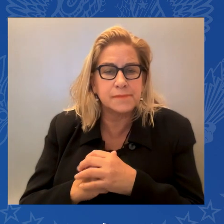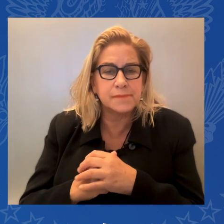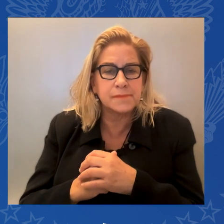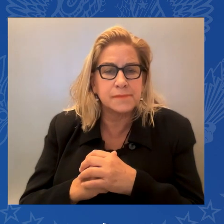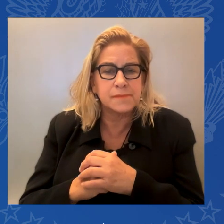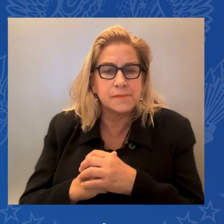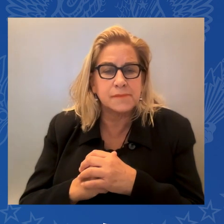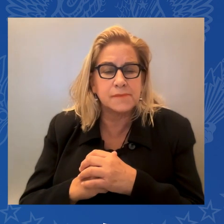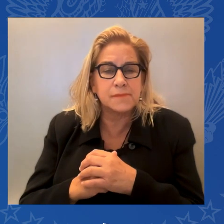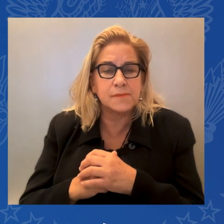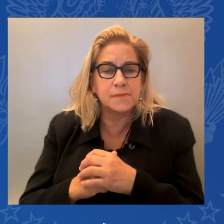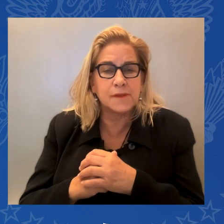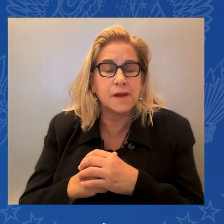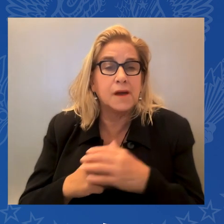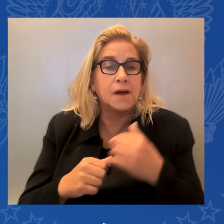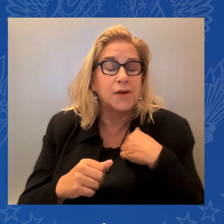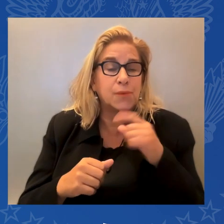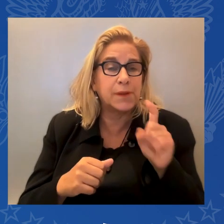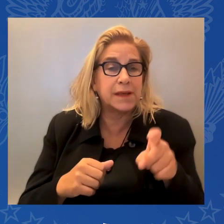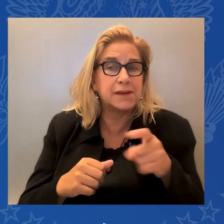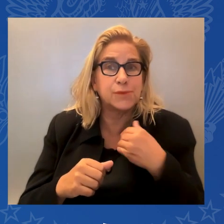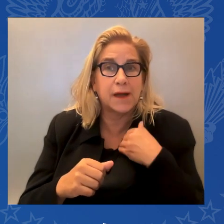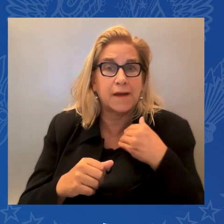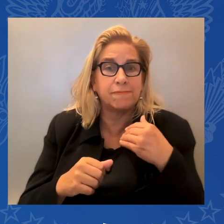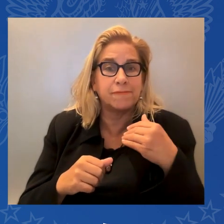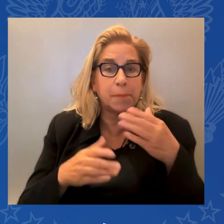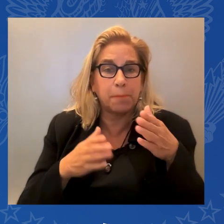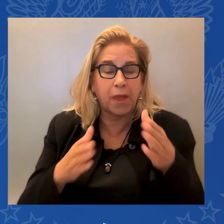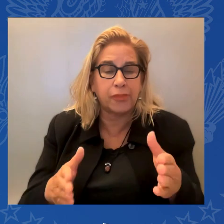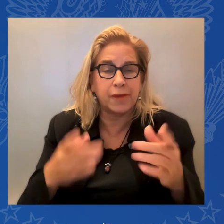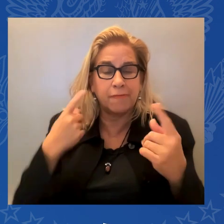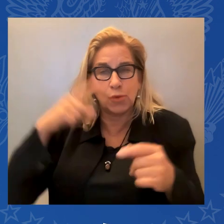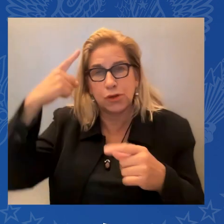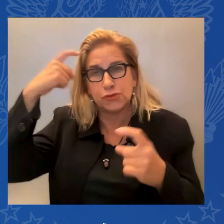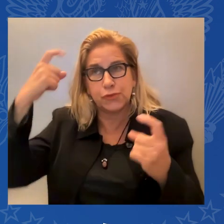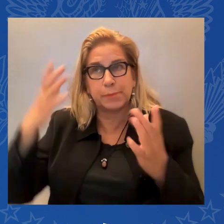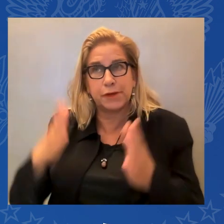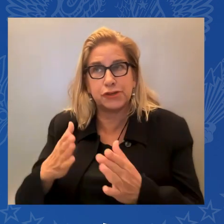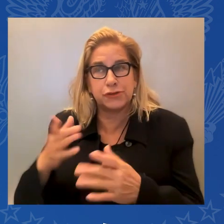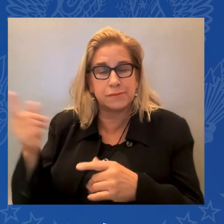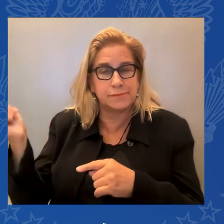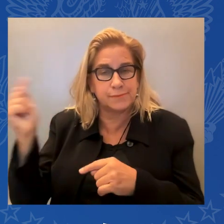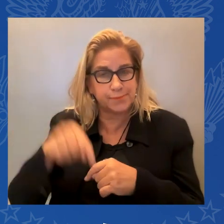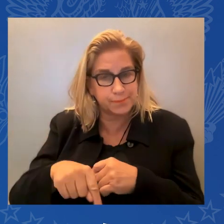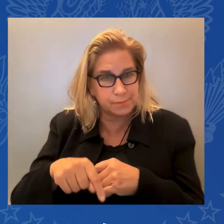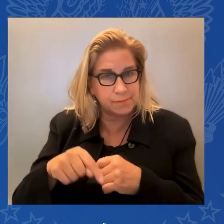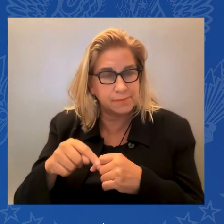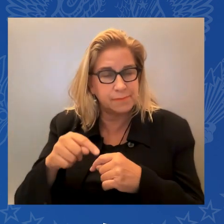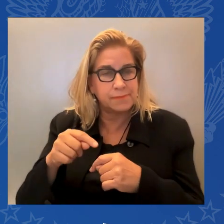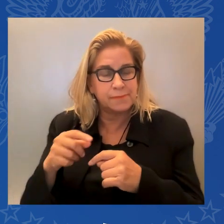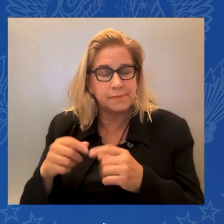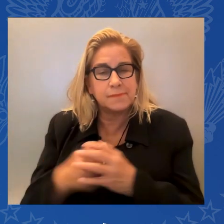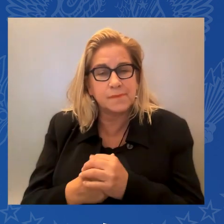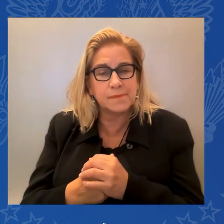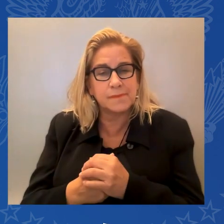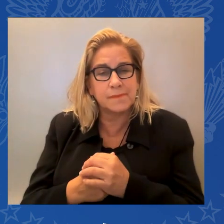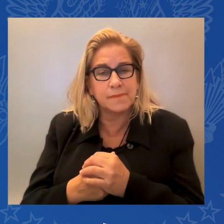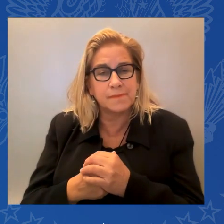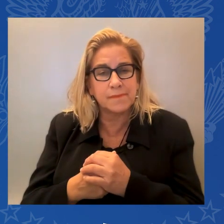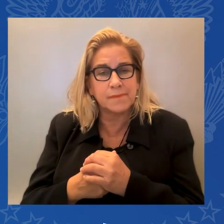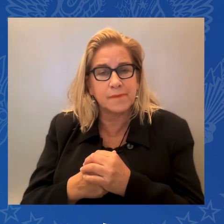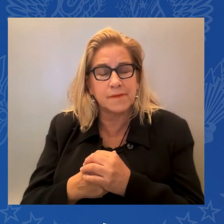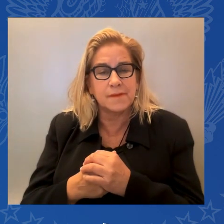say when your mom is taking you across the Rio Grande and say, No, Mom, I'm staying here. I'm not going. I'm going to make my choice. Come on.